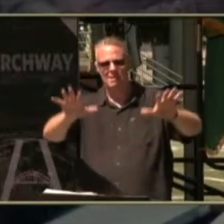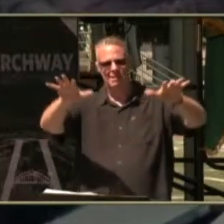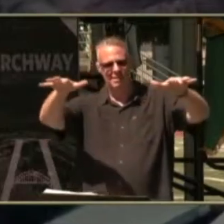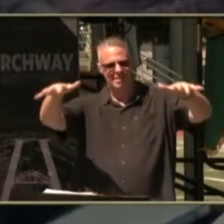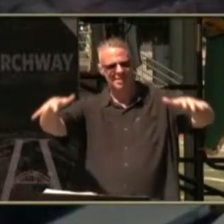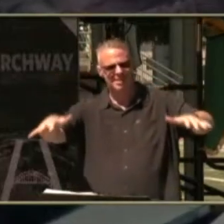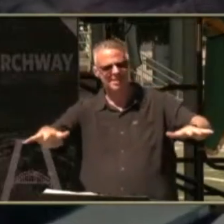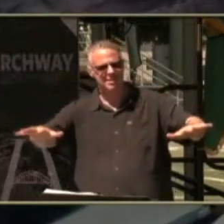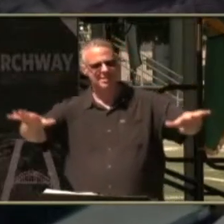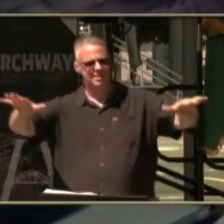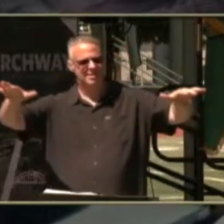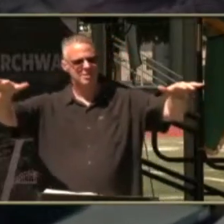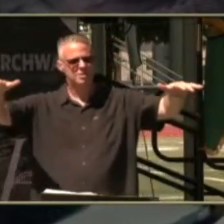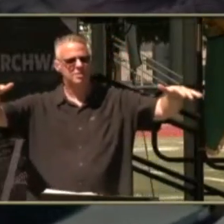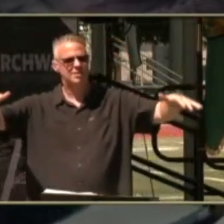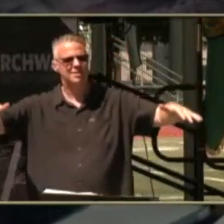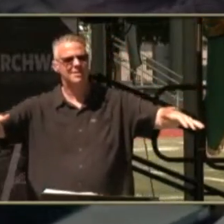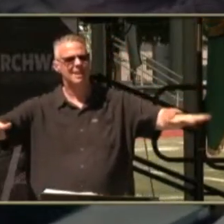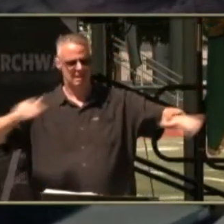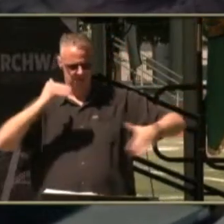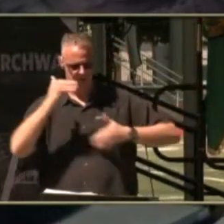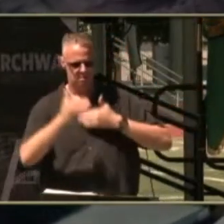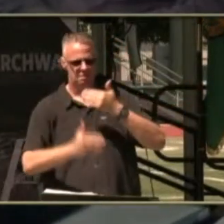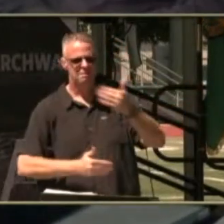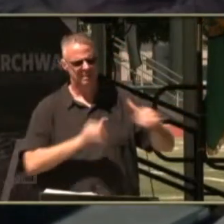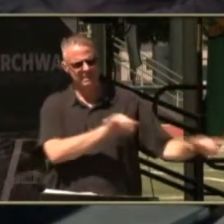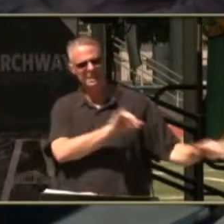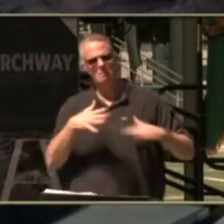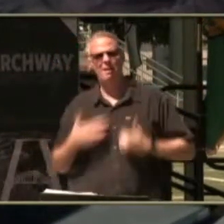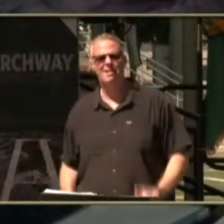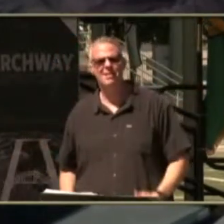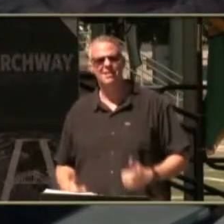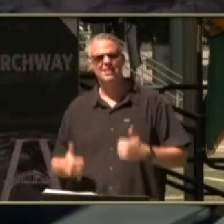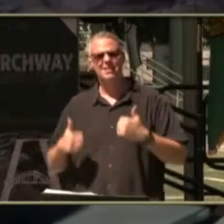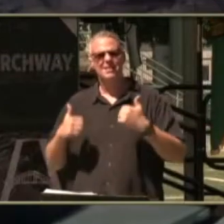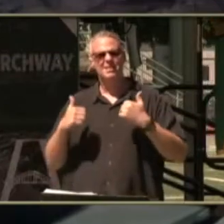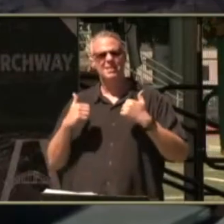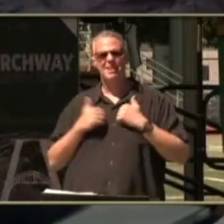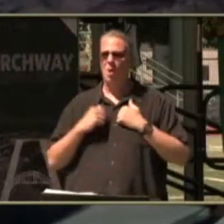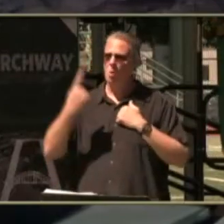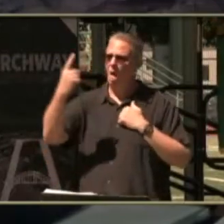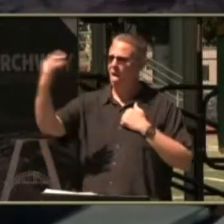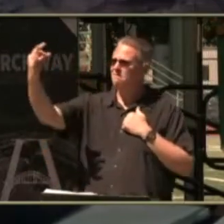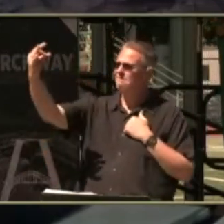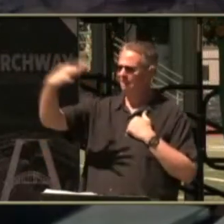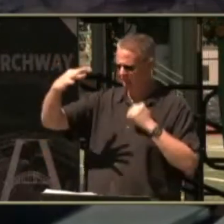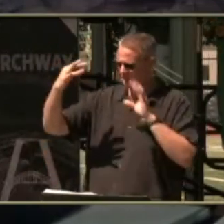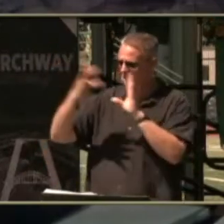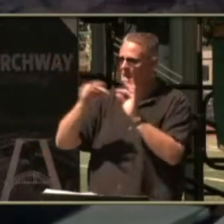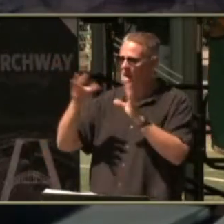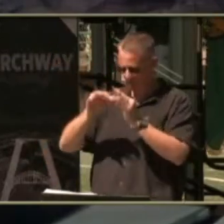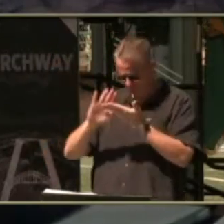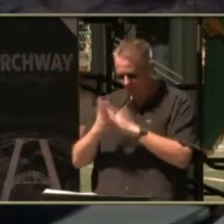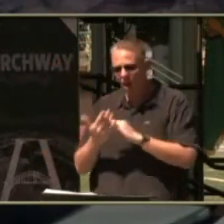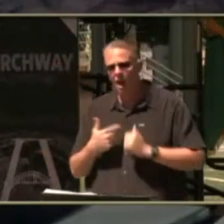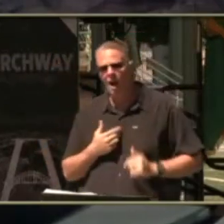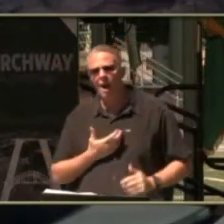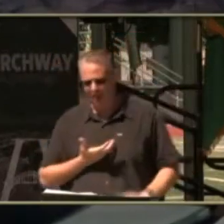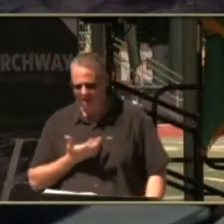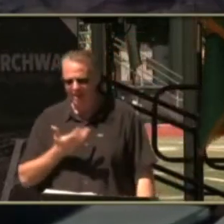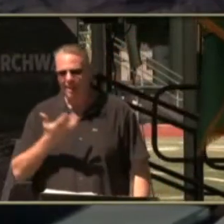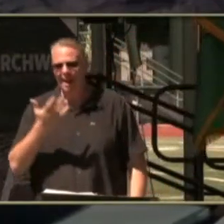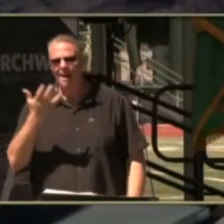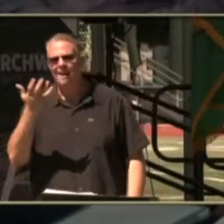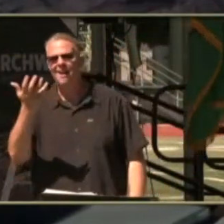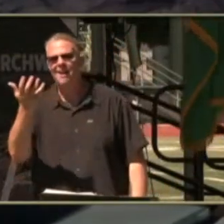In the ocean Like how a single word Can make a heart open